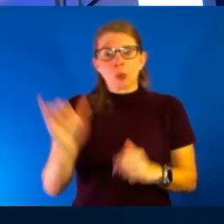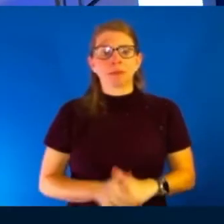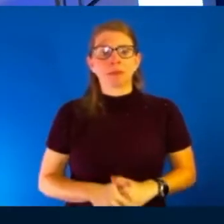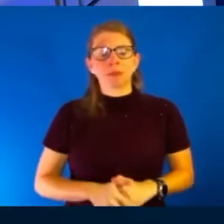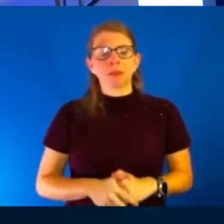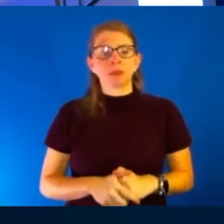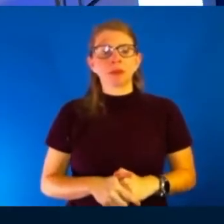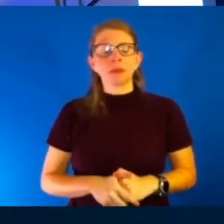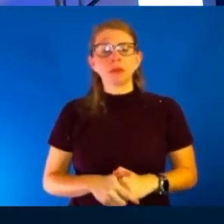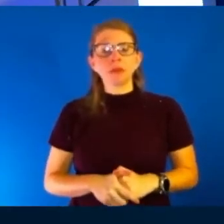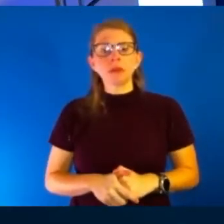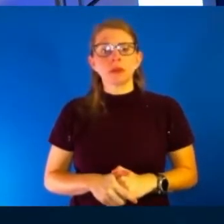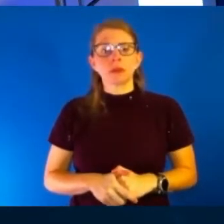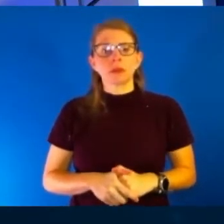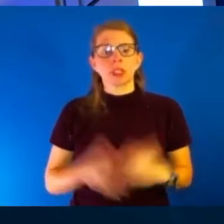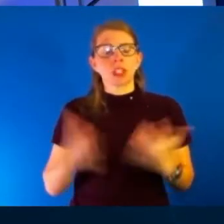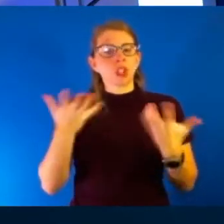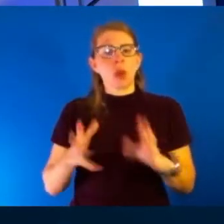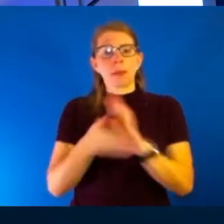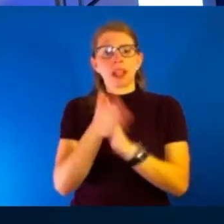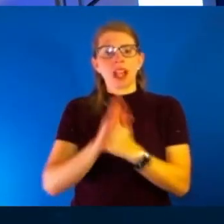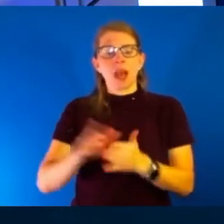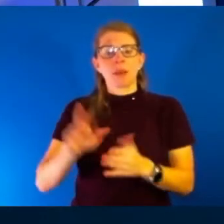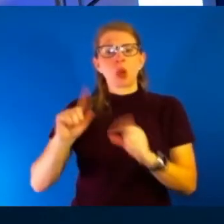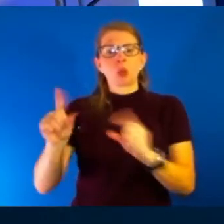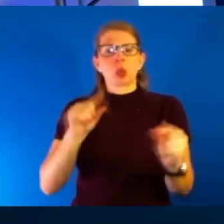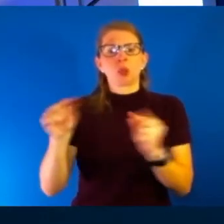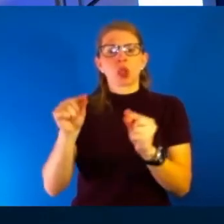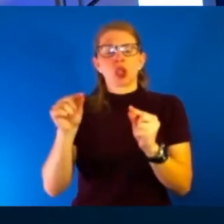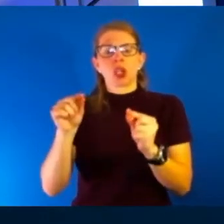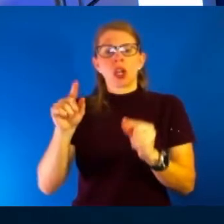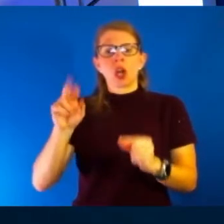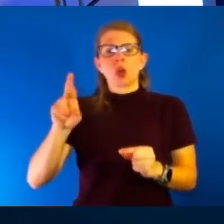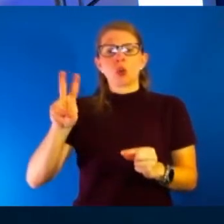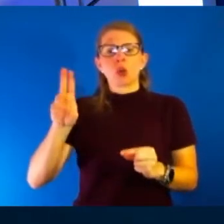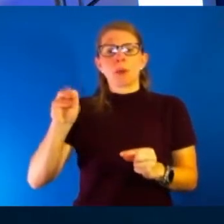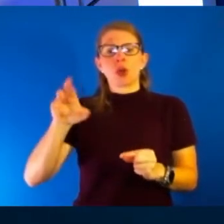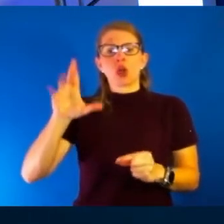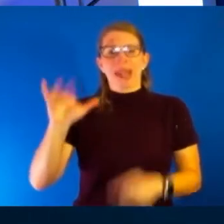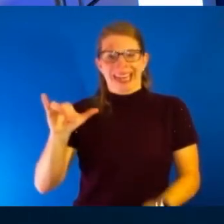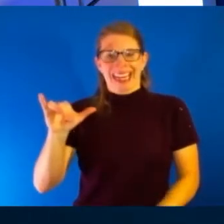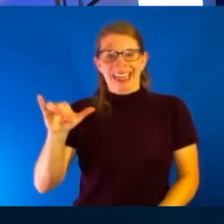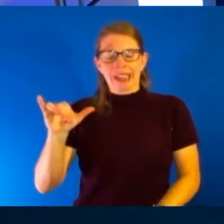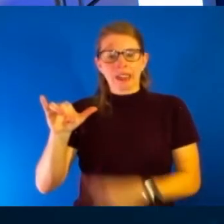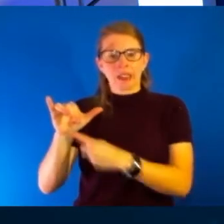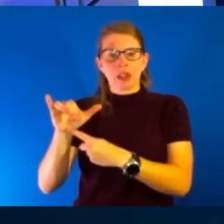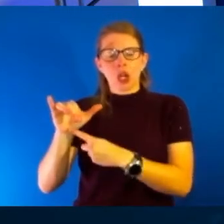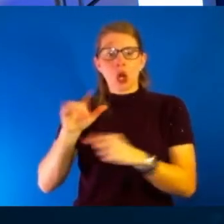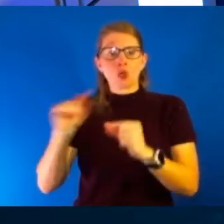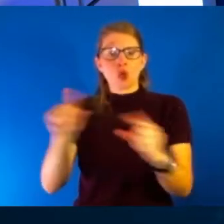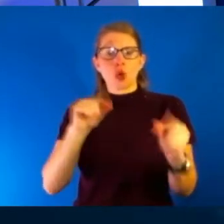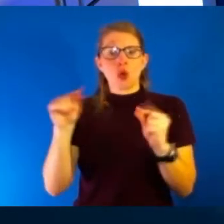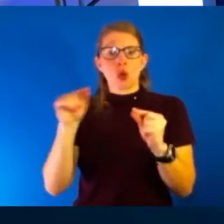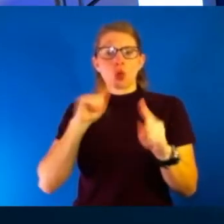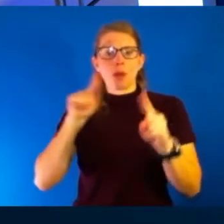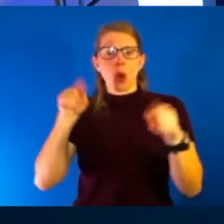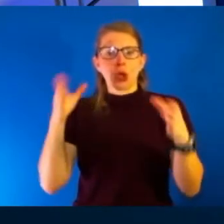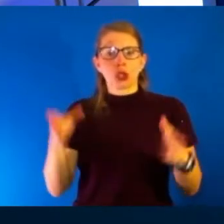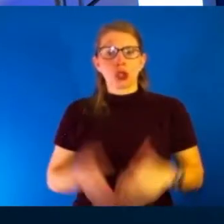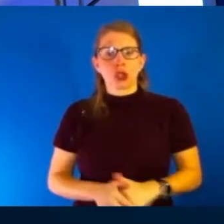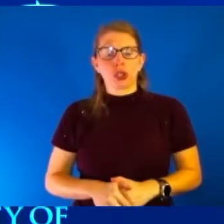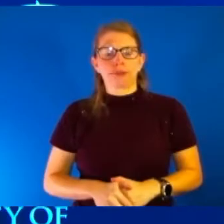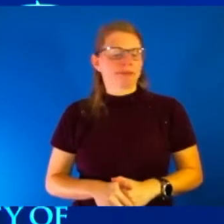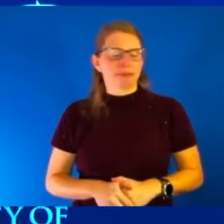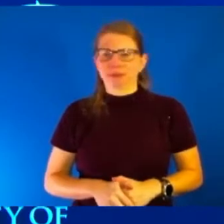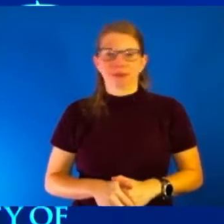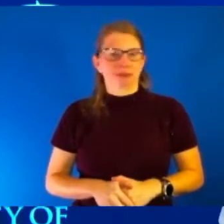want to be a rumery. And you've already, you've learned one new term today, muns. And here's a rumery, a rumor reporter. Don't be a rumery.